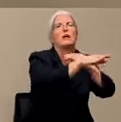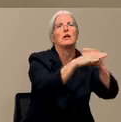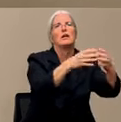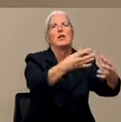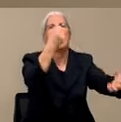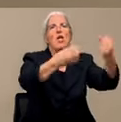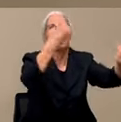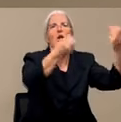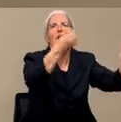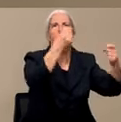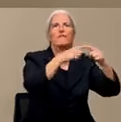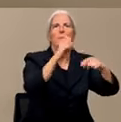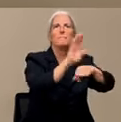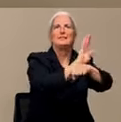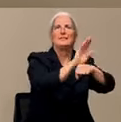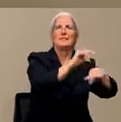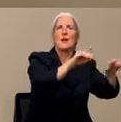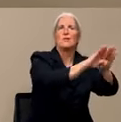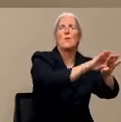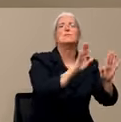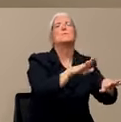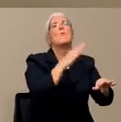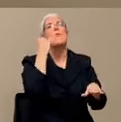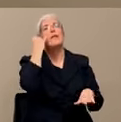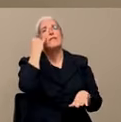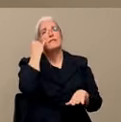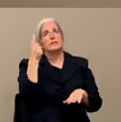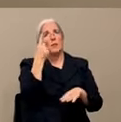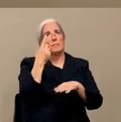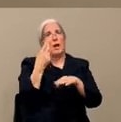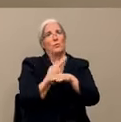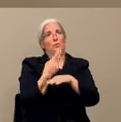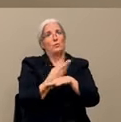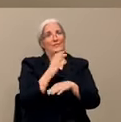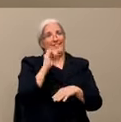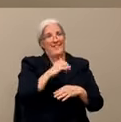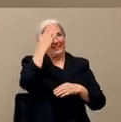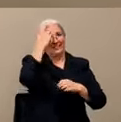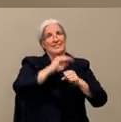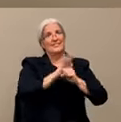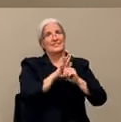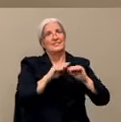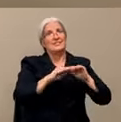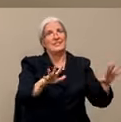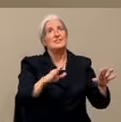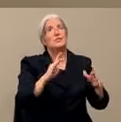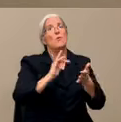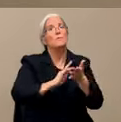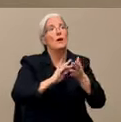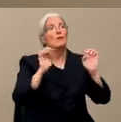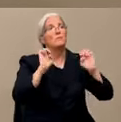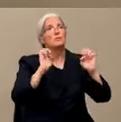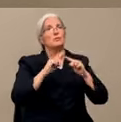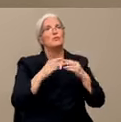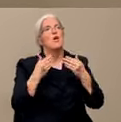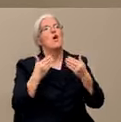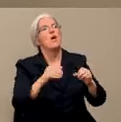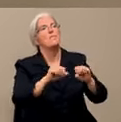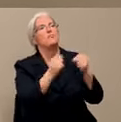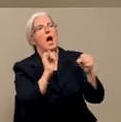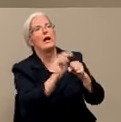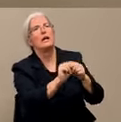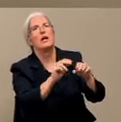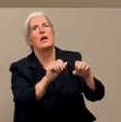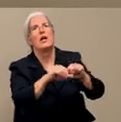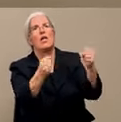If someone is going to use this incident, this critical medical emergency, to commit criminal activity, regardless of what